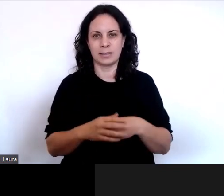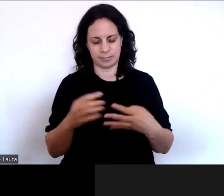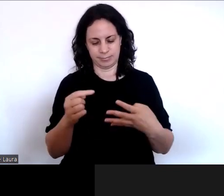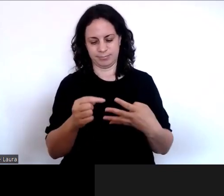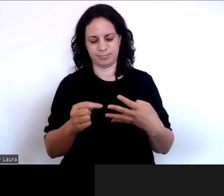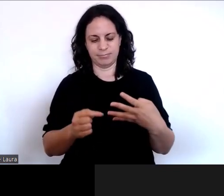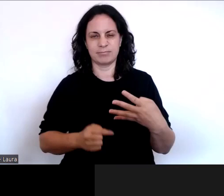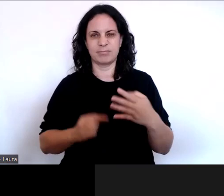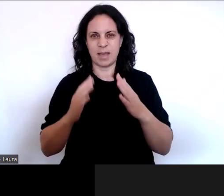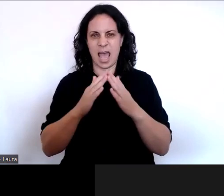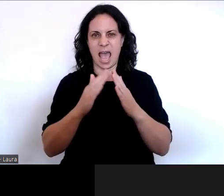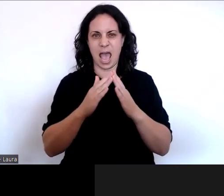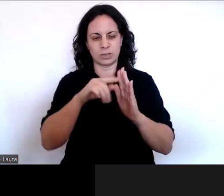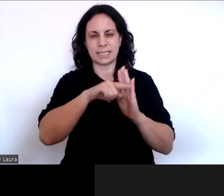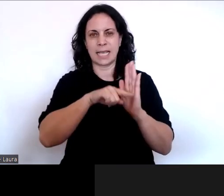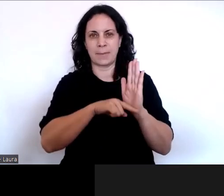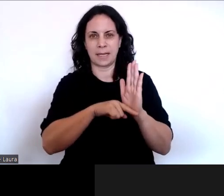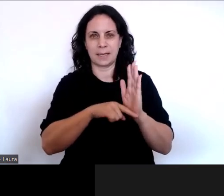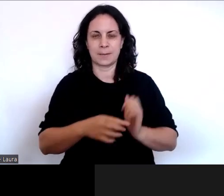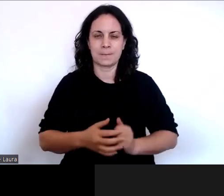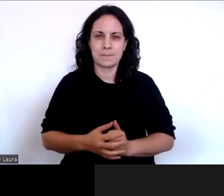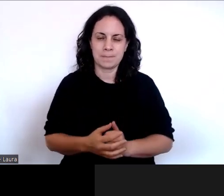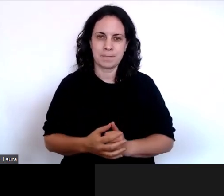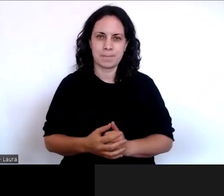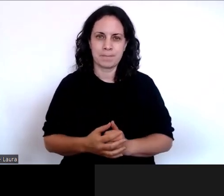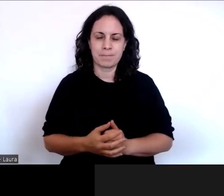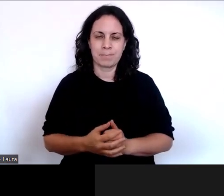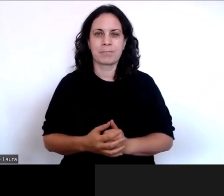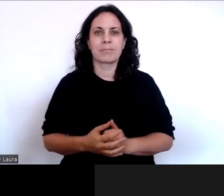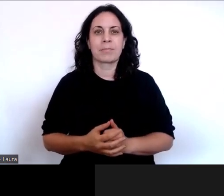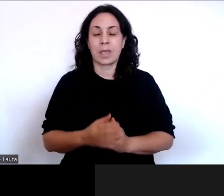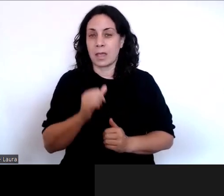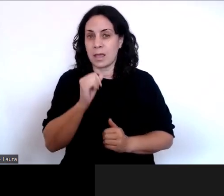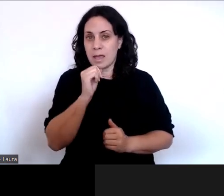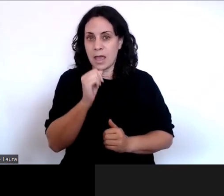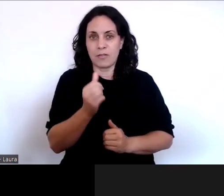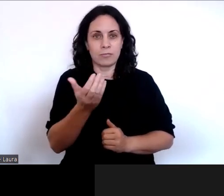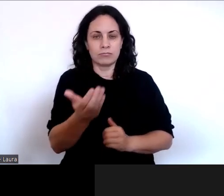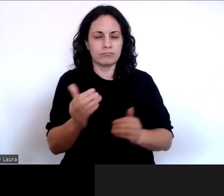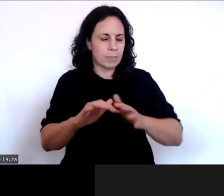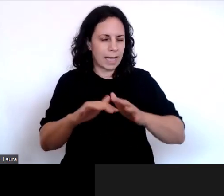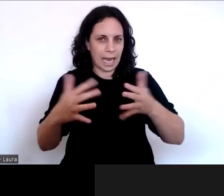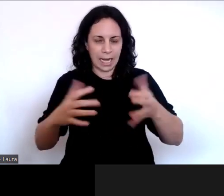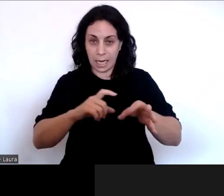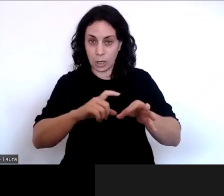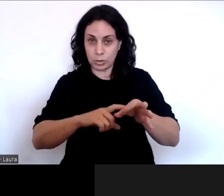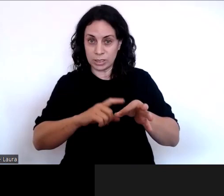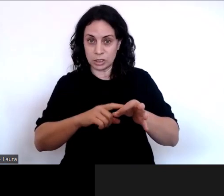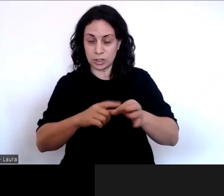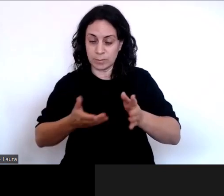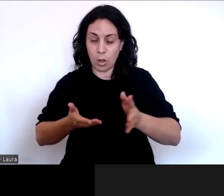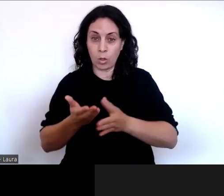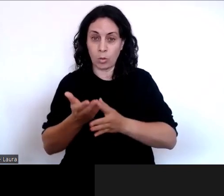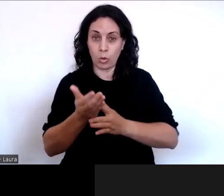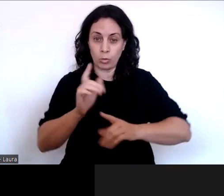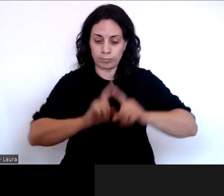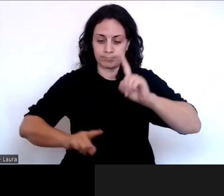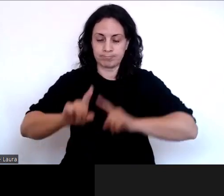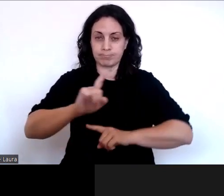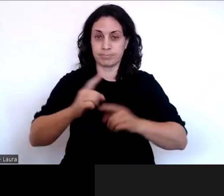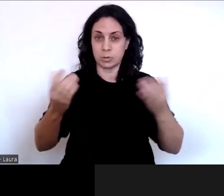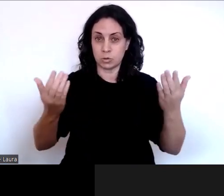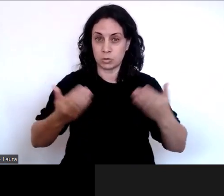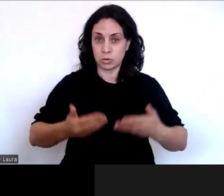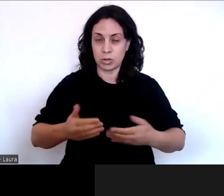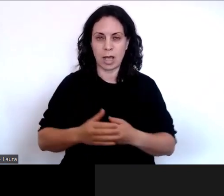matters. So the first thing to note is that if you have any questions for us during the webinar please feel